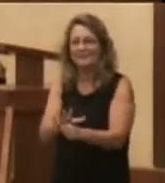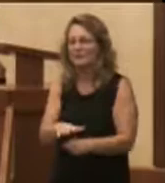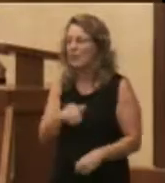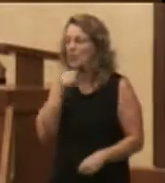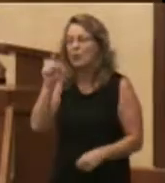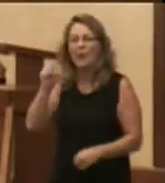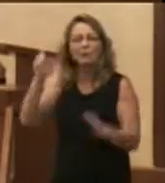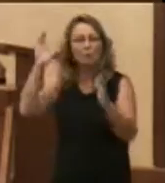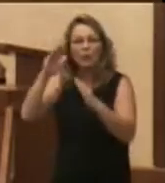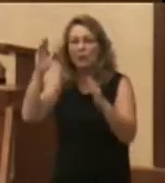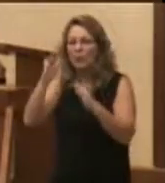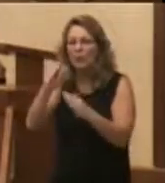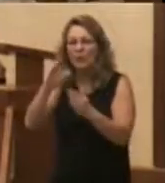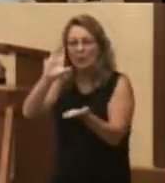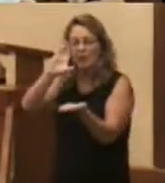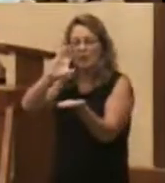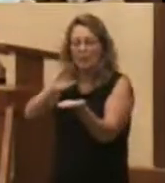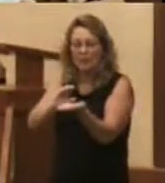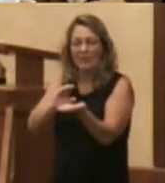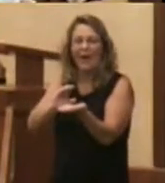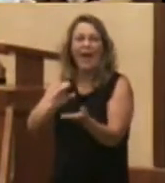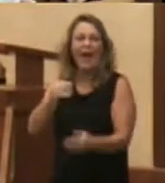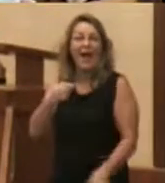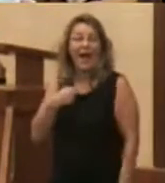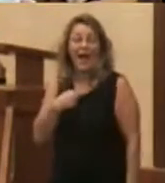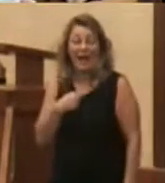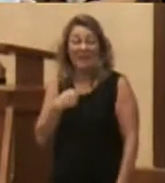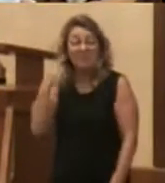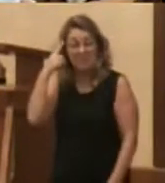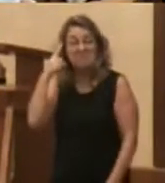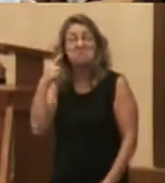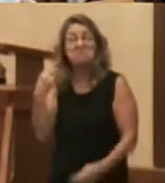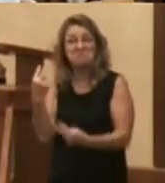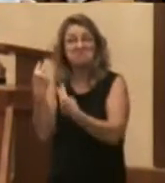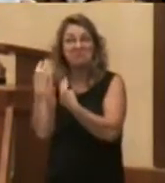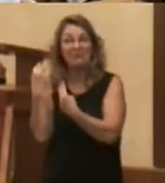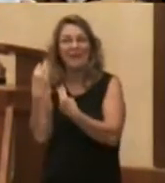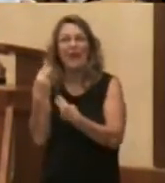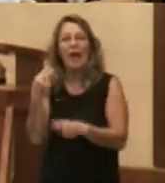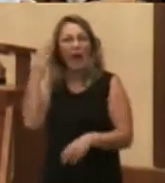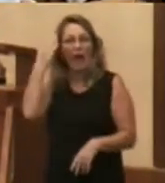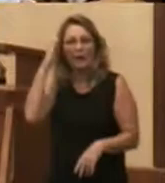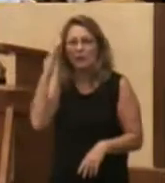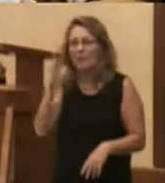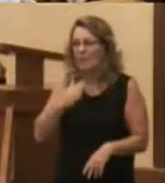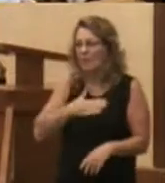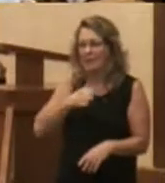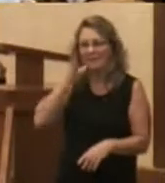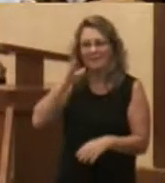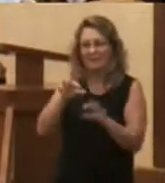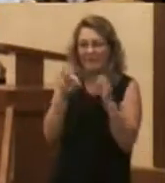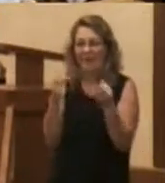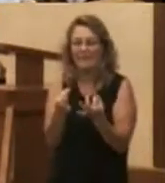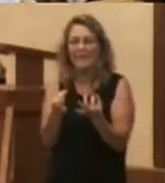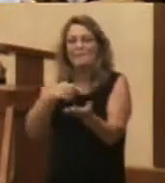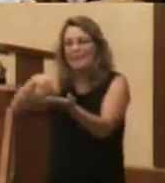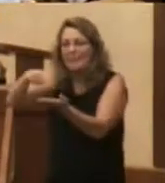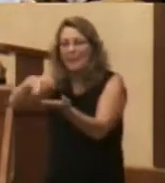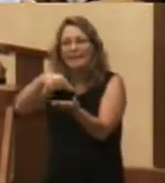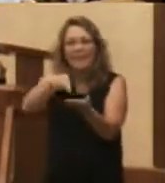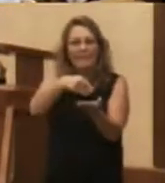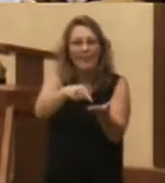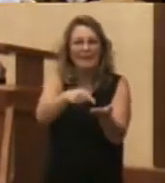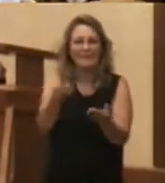about running out again. This is what I thought. Little did I know that my family was actually paying for the free refill. I mean, we pay for it up front.